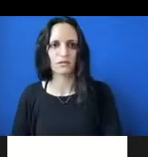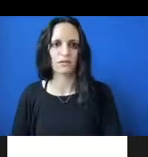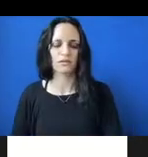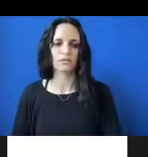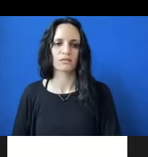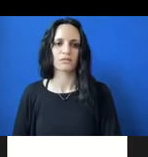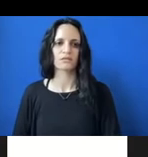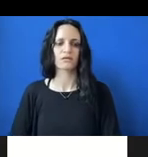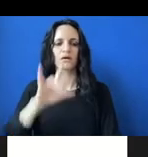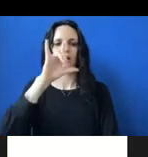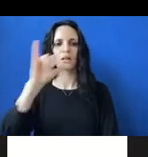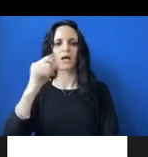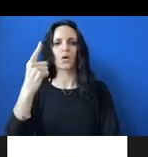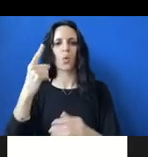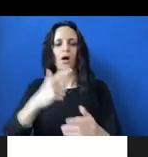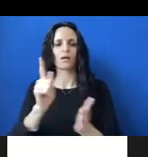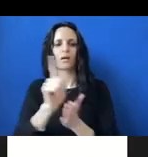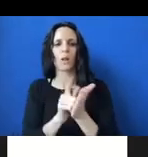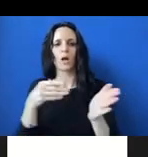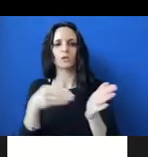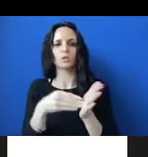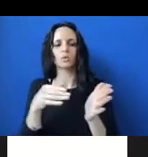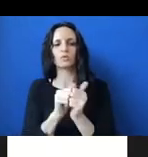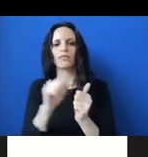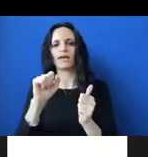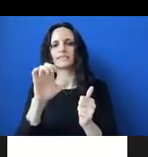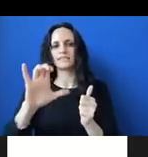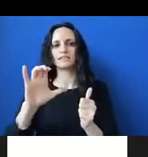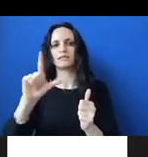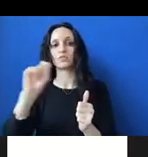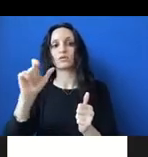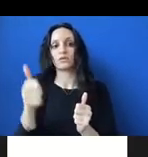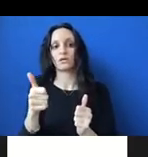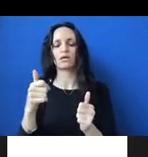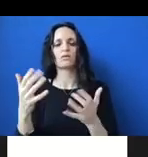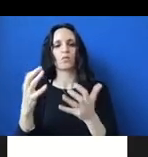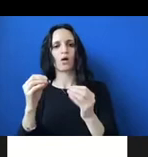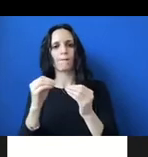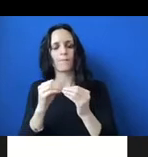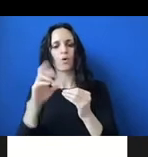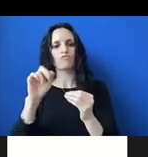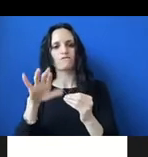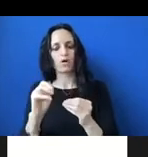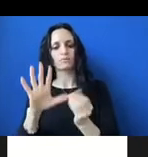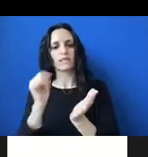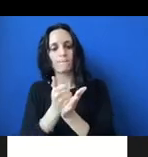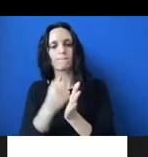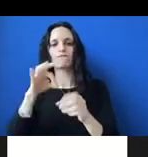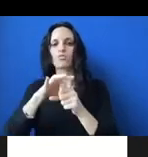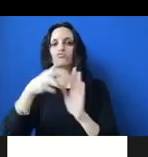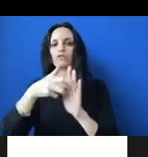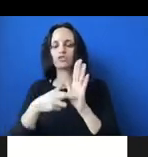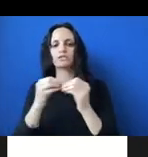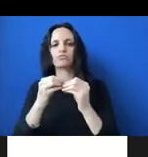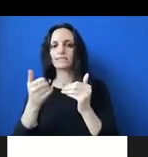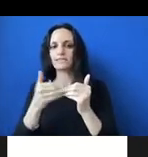2010. And then a host of other reforms to make it a lot easier to register to vote and make sure that once you cast